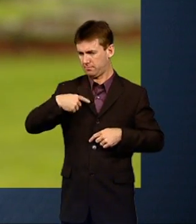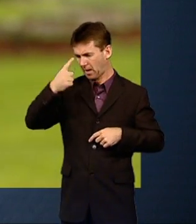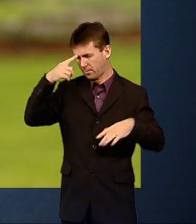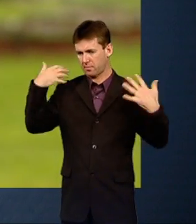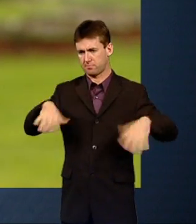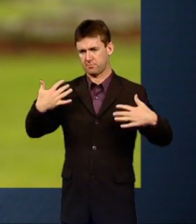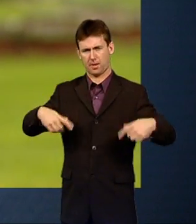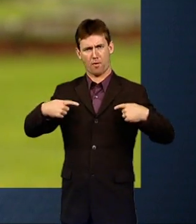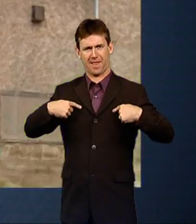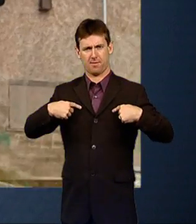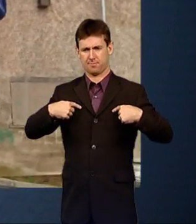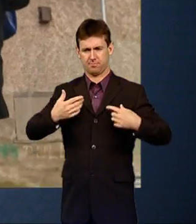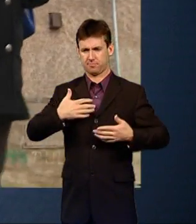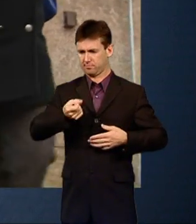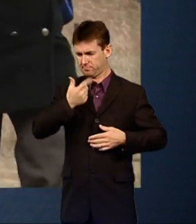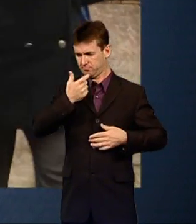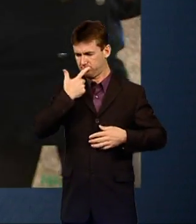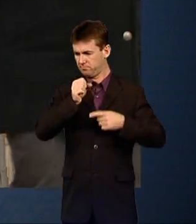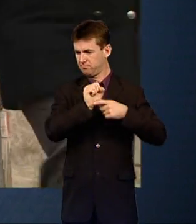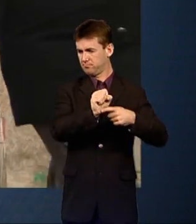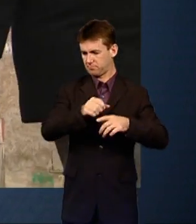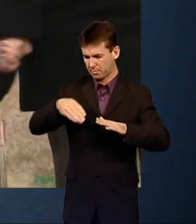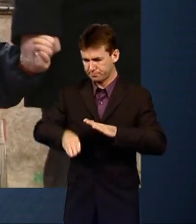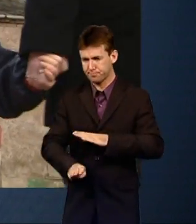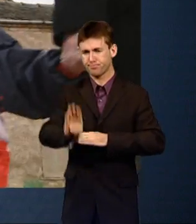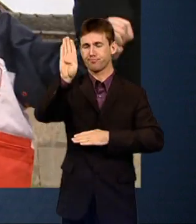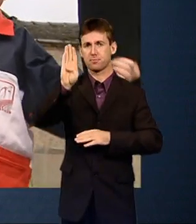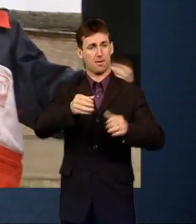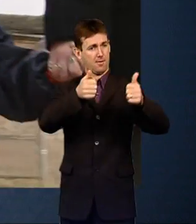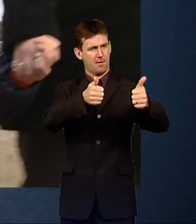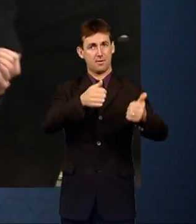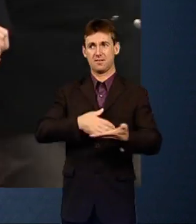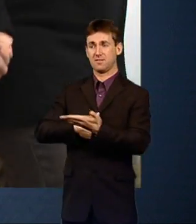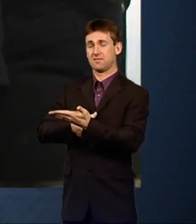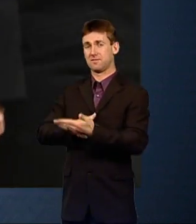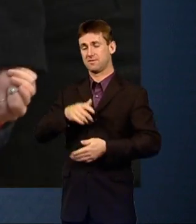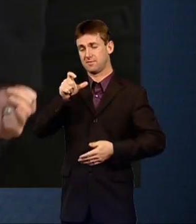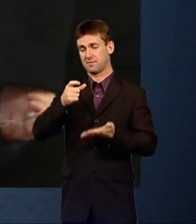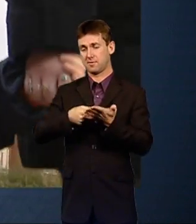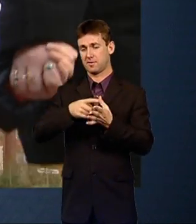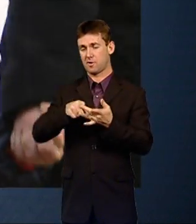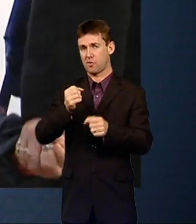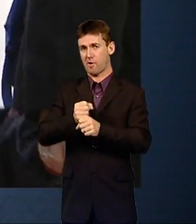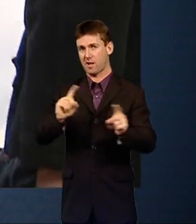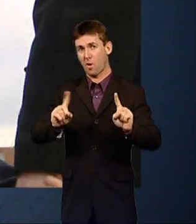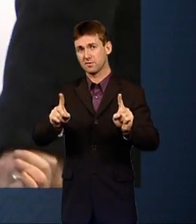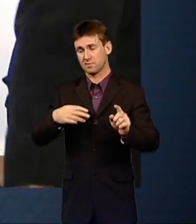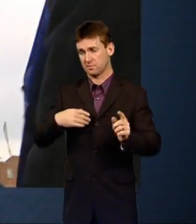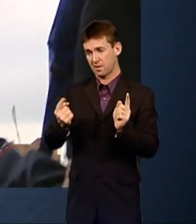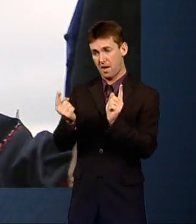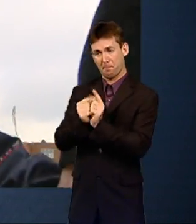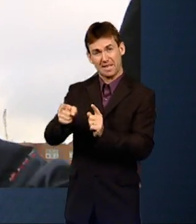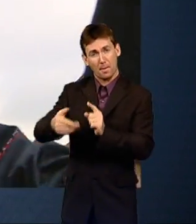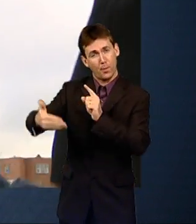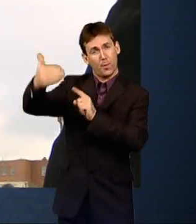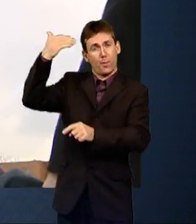that I've managed to do it. What next for Craig though? When I met him seven years ago, medication was supposed to help